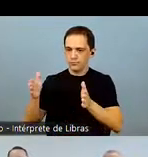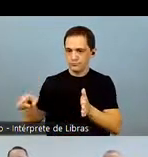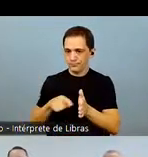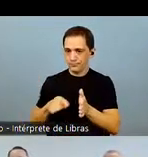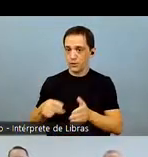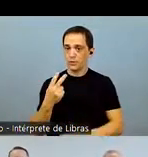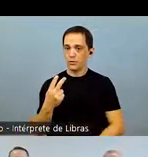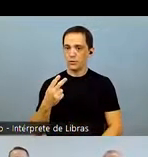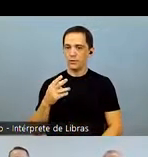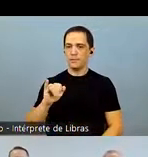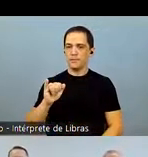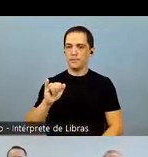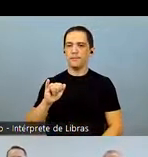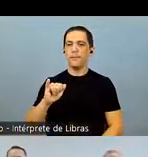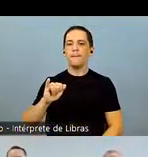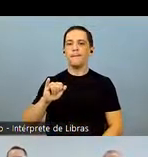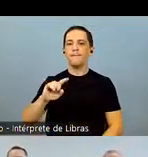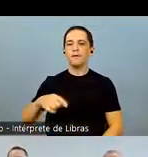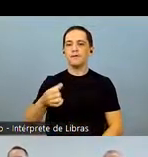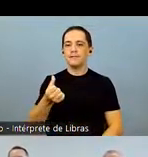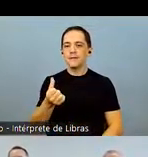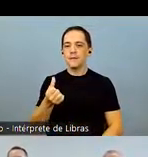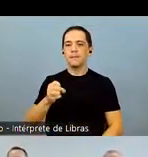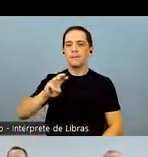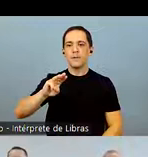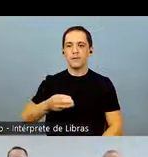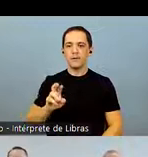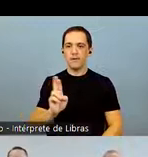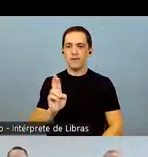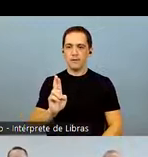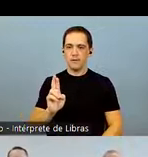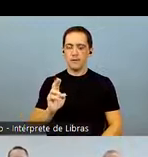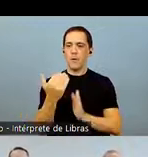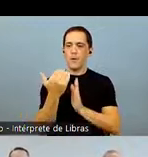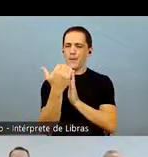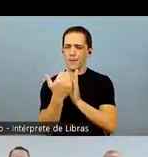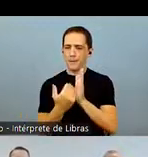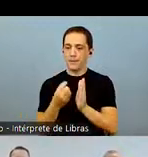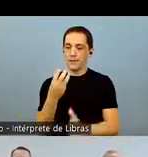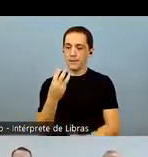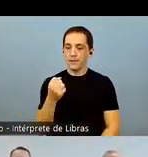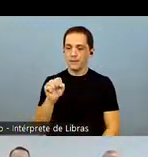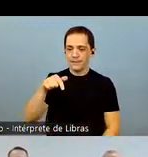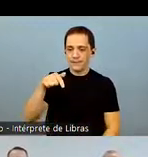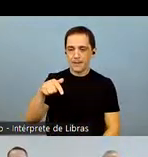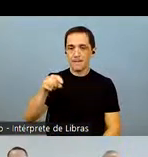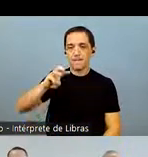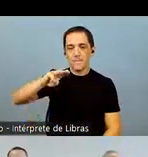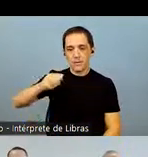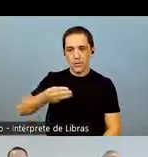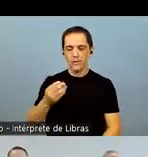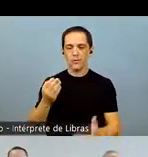We ended the first quarter of 2022 in 2 billion and 6 million reais. This represents a